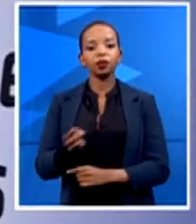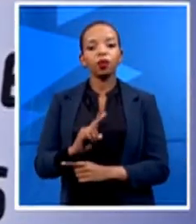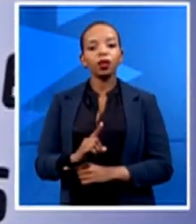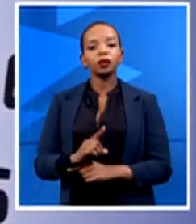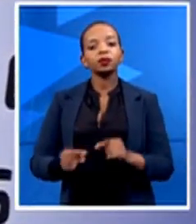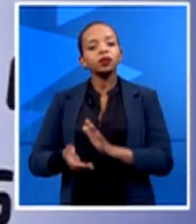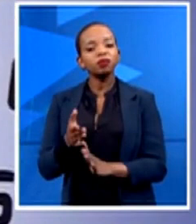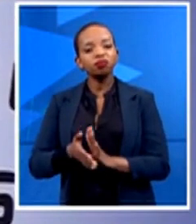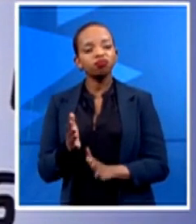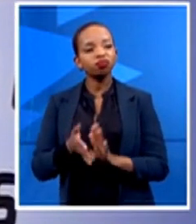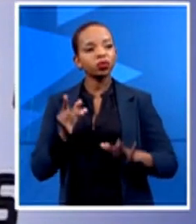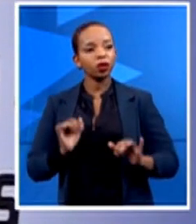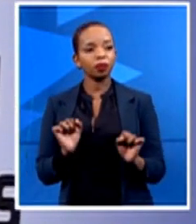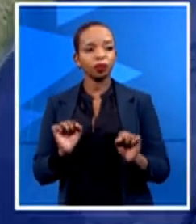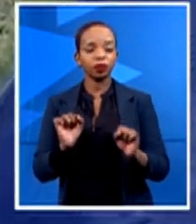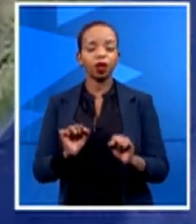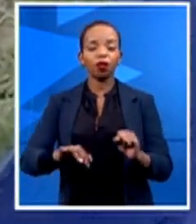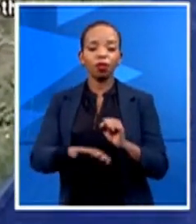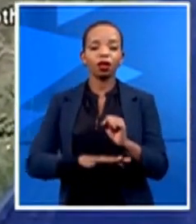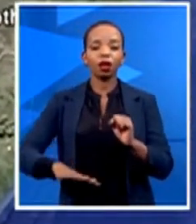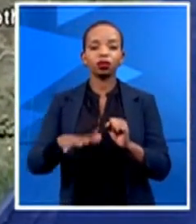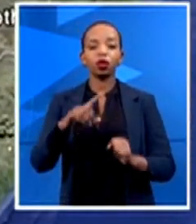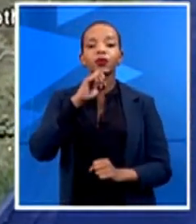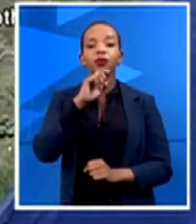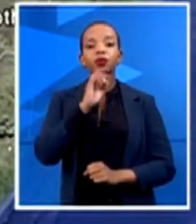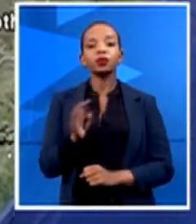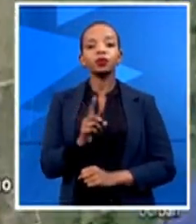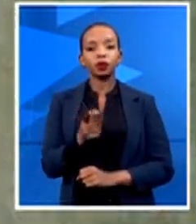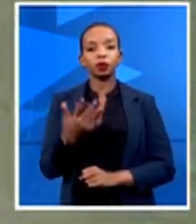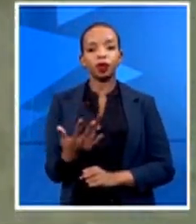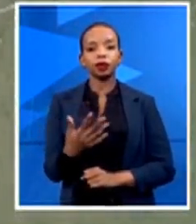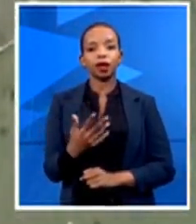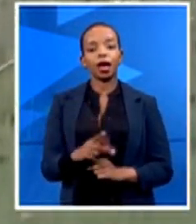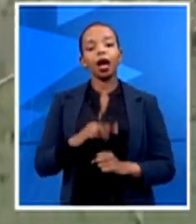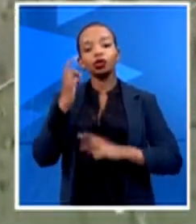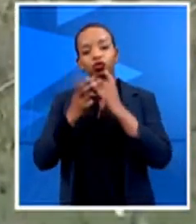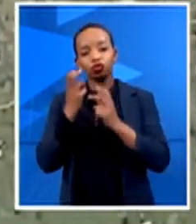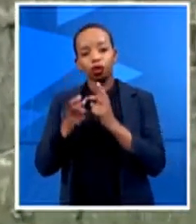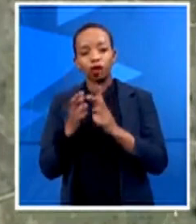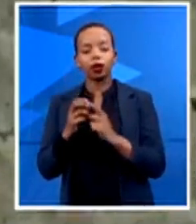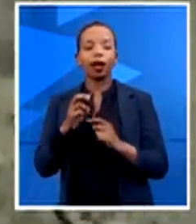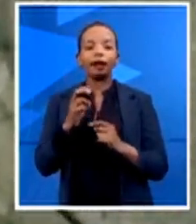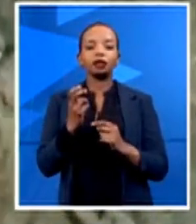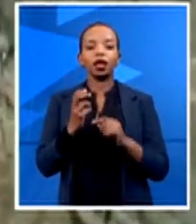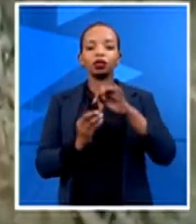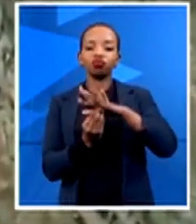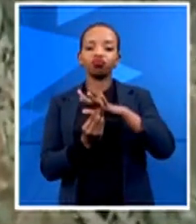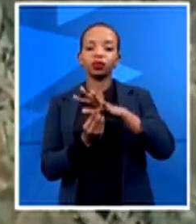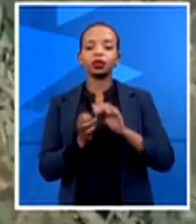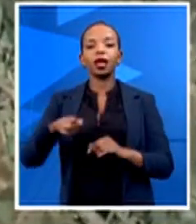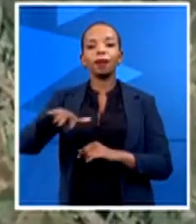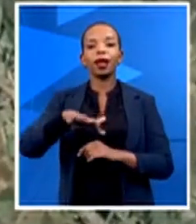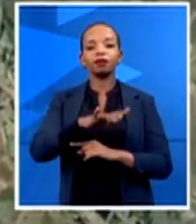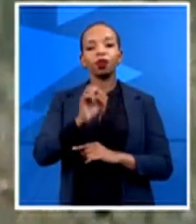use of track and trace platforms to make sure that in an environment where there has been a case,